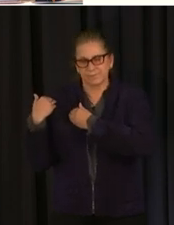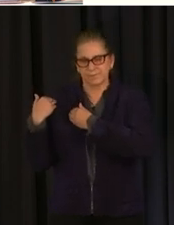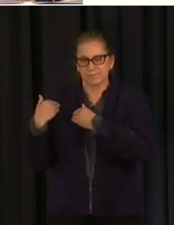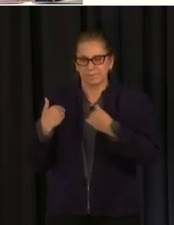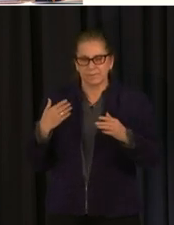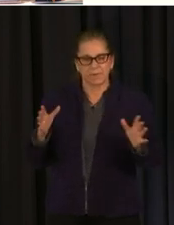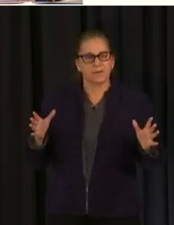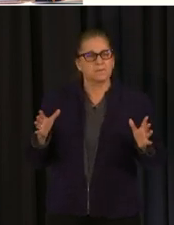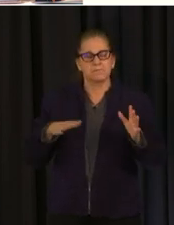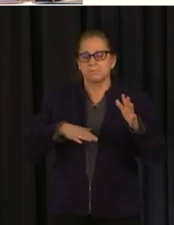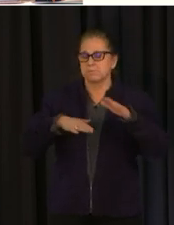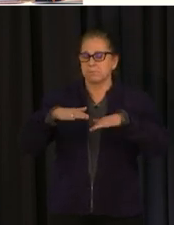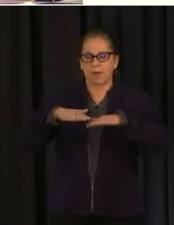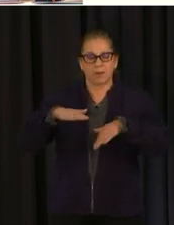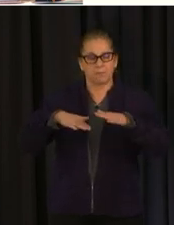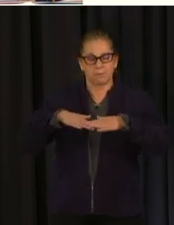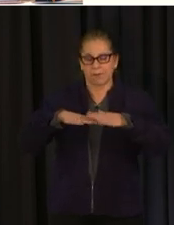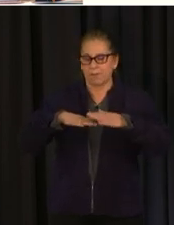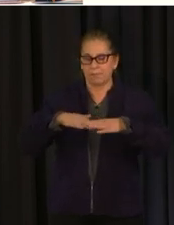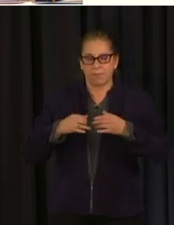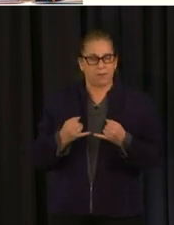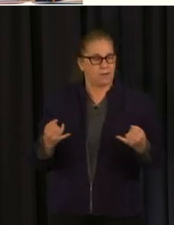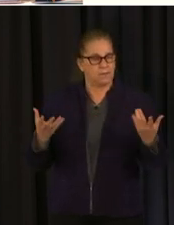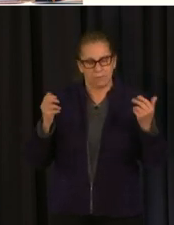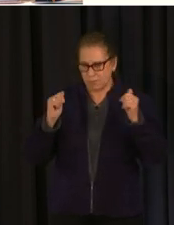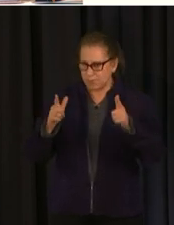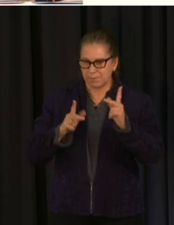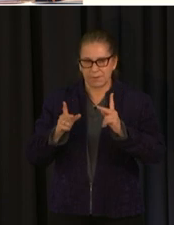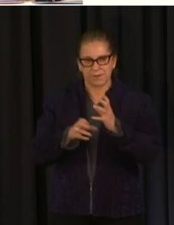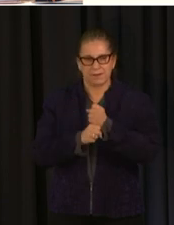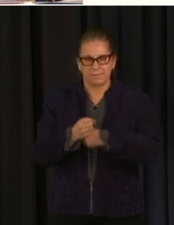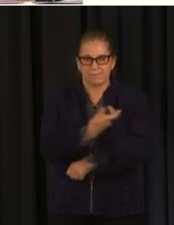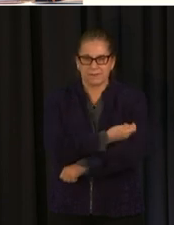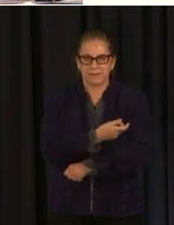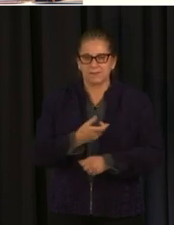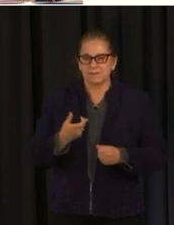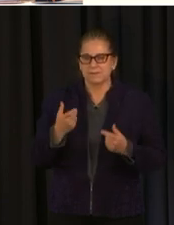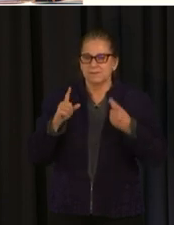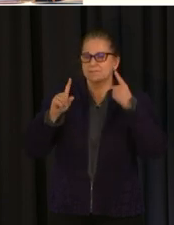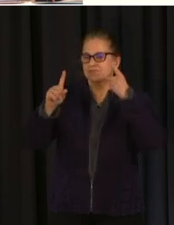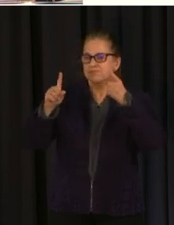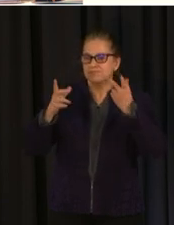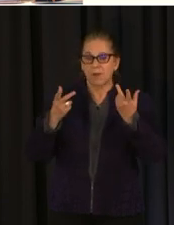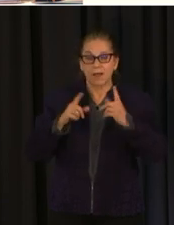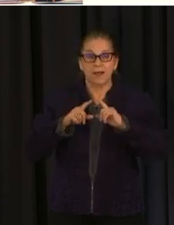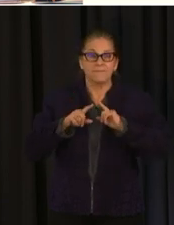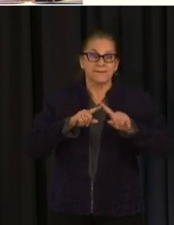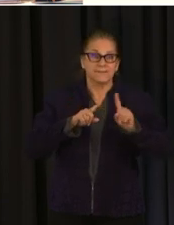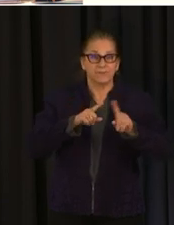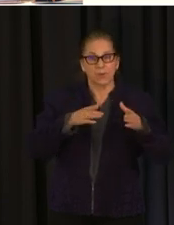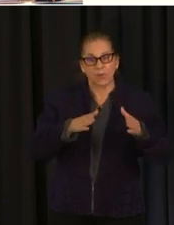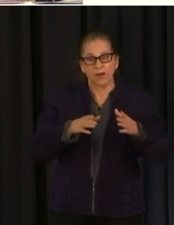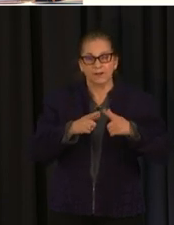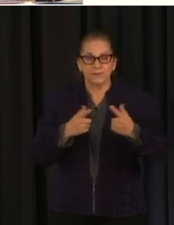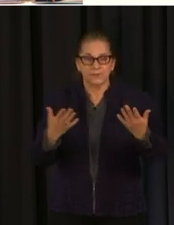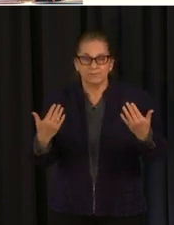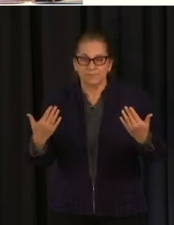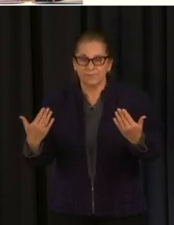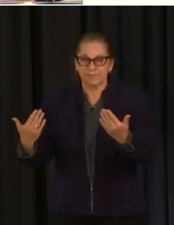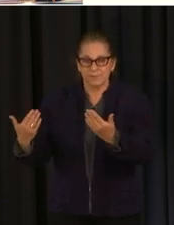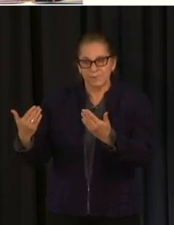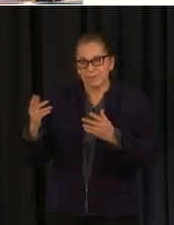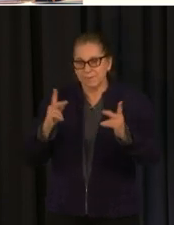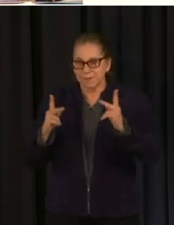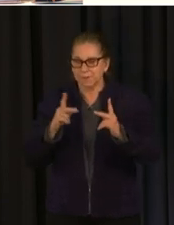and we're seeing leaders in our community be very innovative uh in their approaches to encourage vaccination we'll continue to take that all hands on deck approach